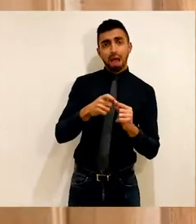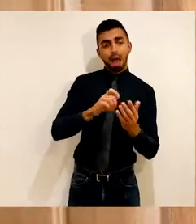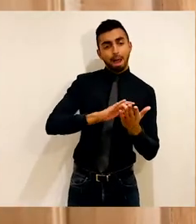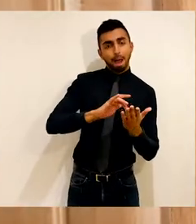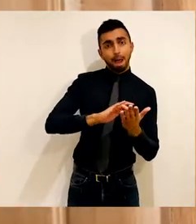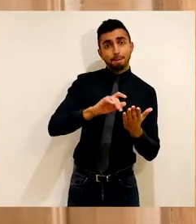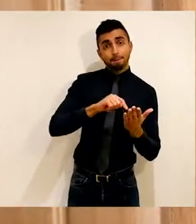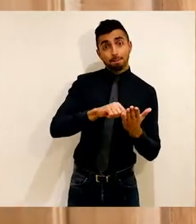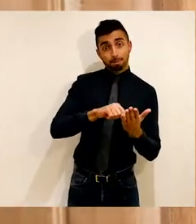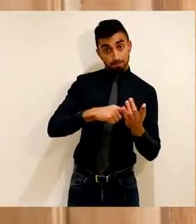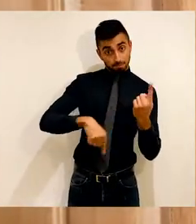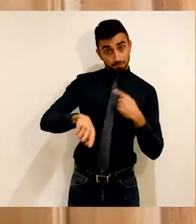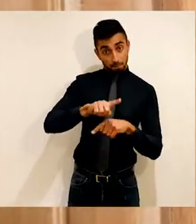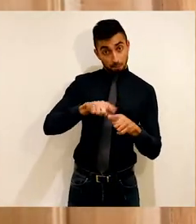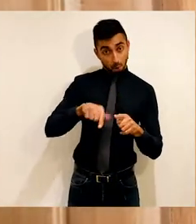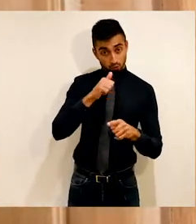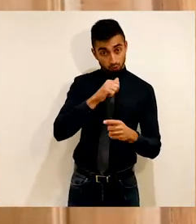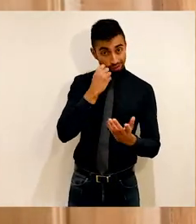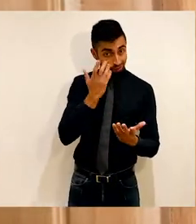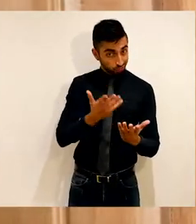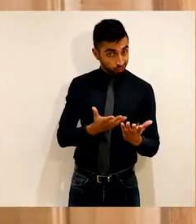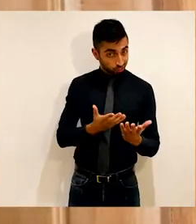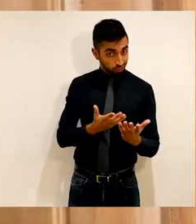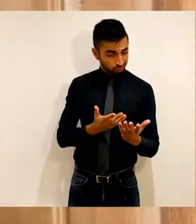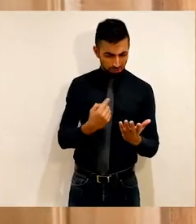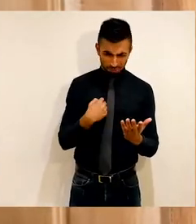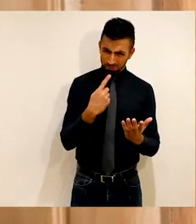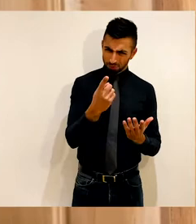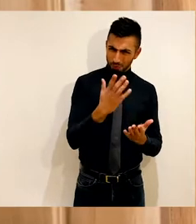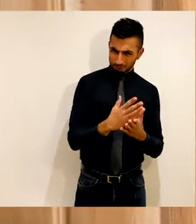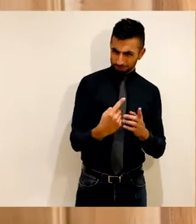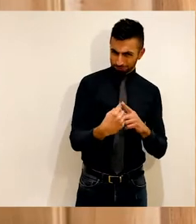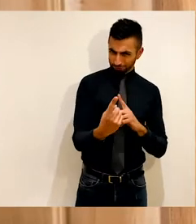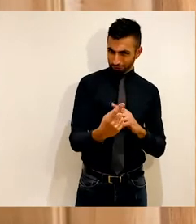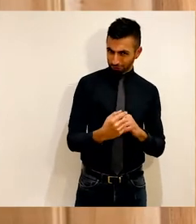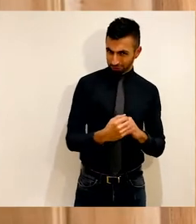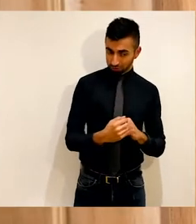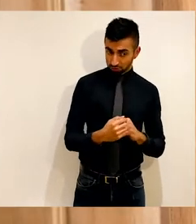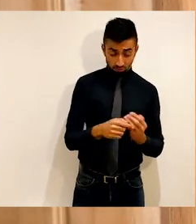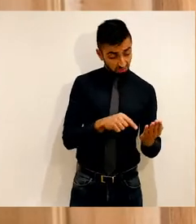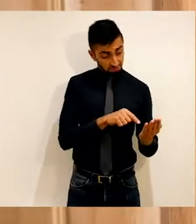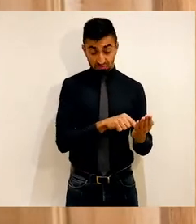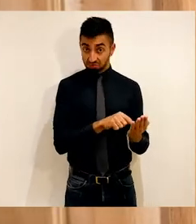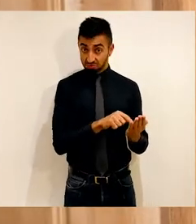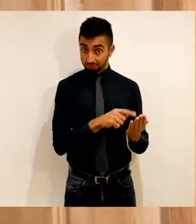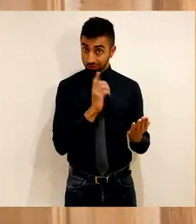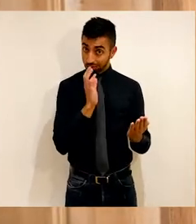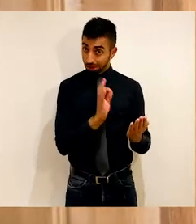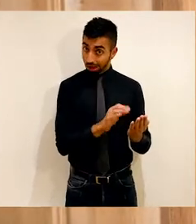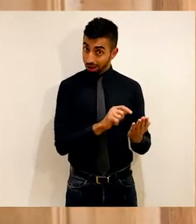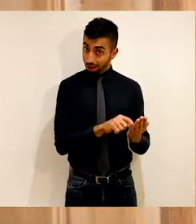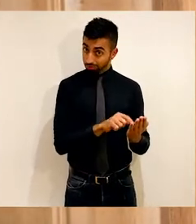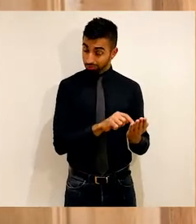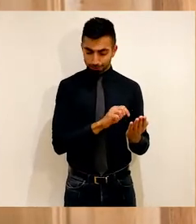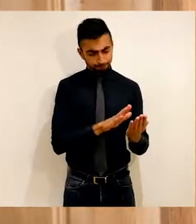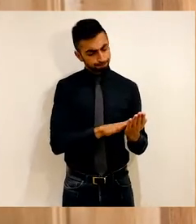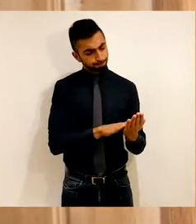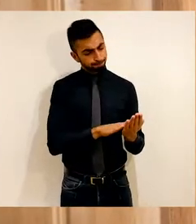that most of us use almost every day. You and I are physically different. But if we ask